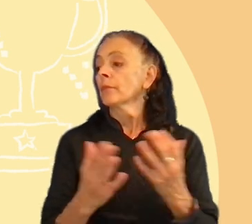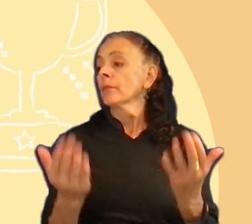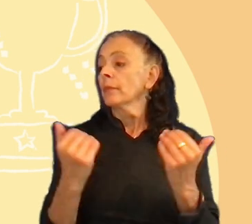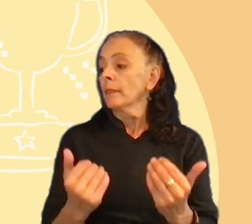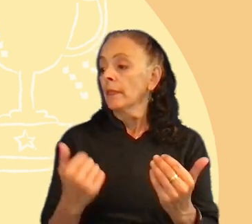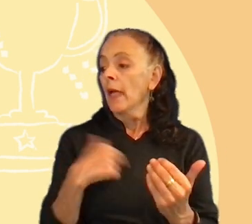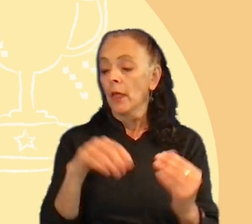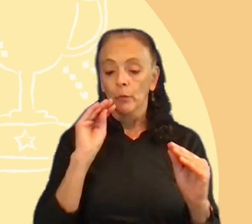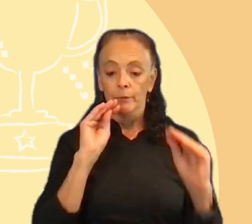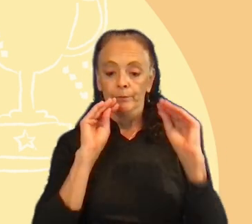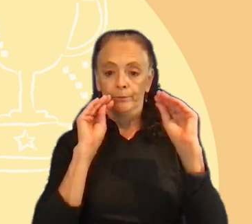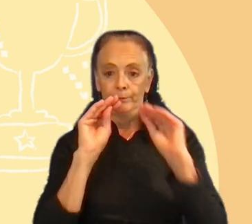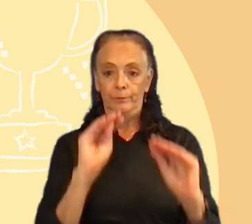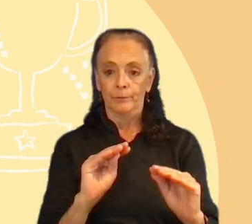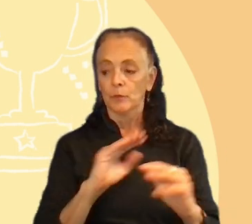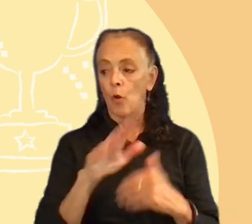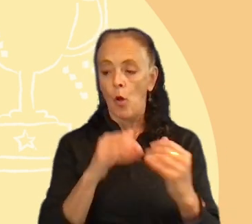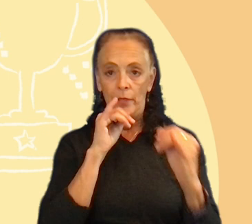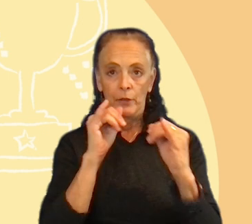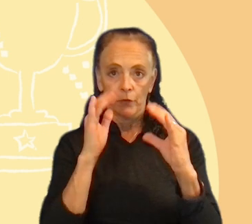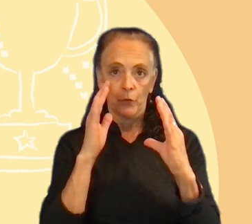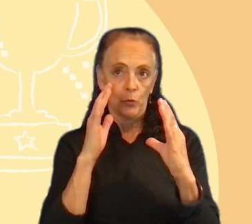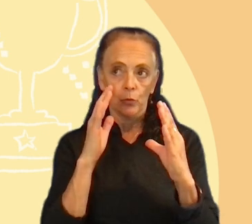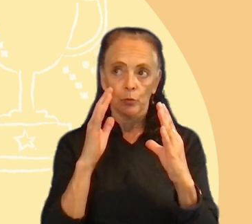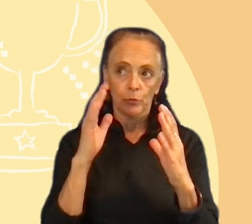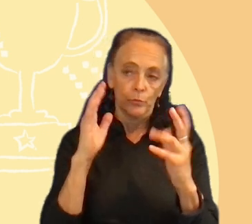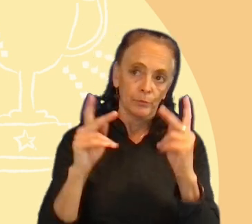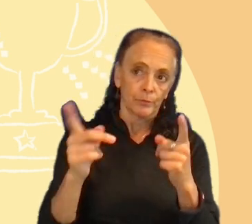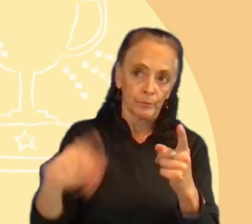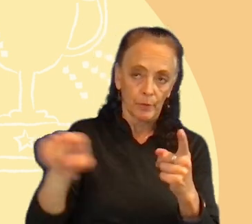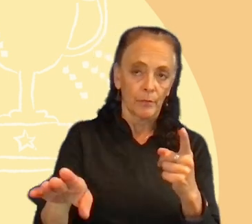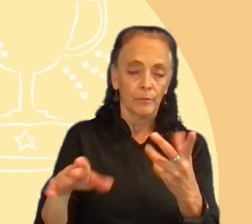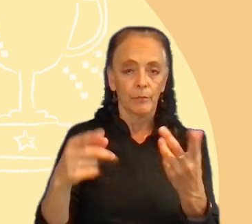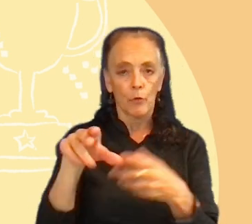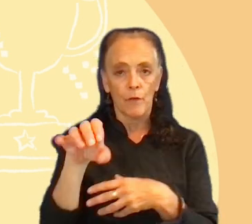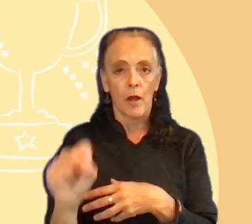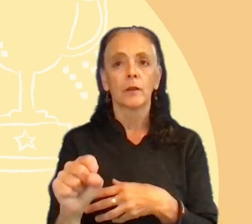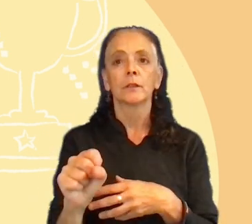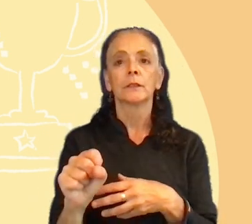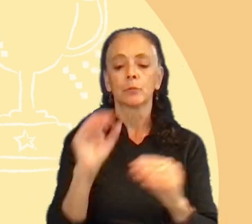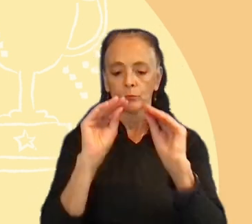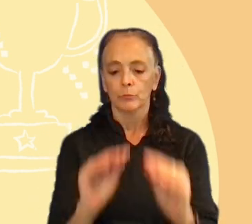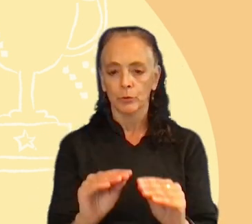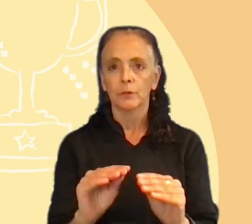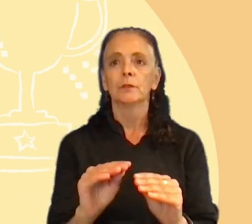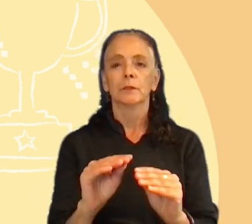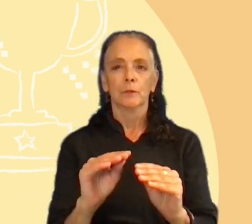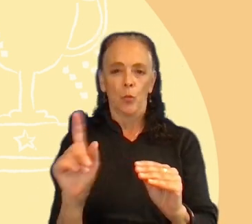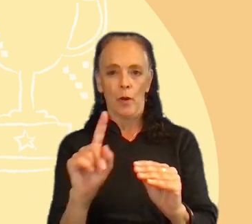position all the interviewed profiles in these axes related to the both axes.